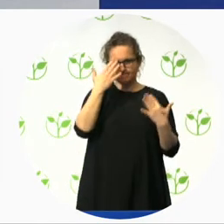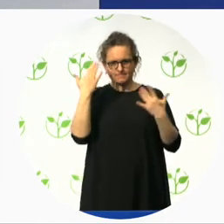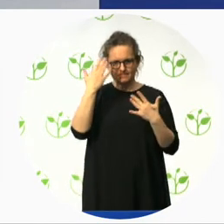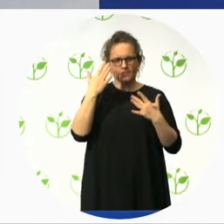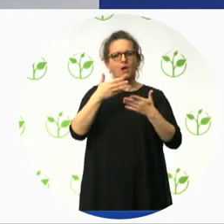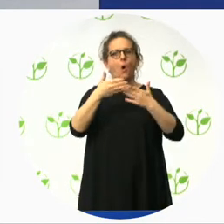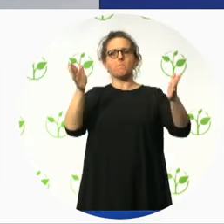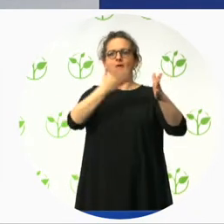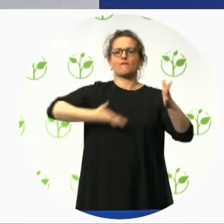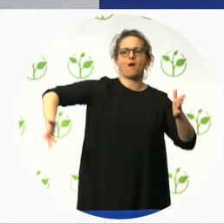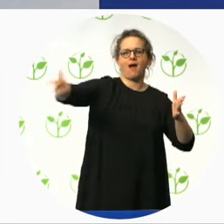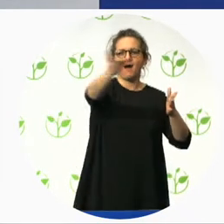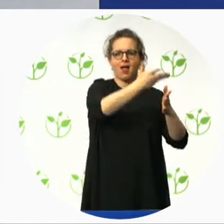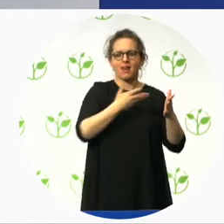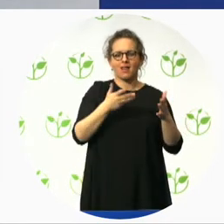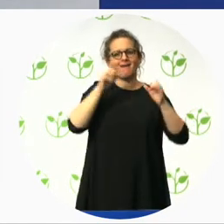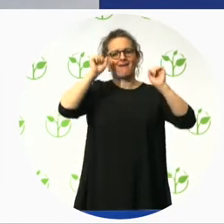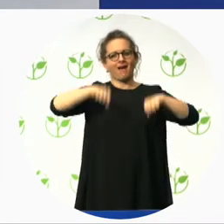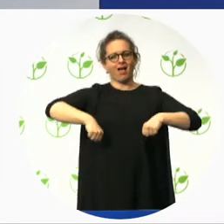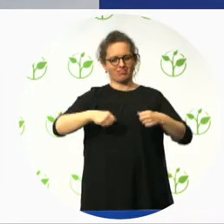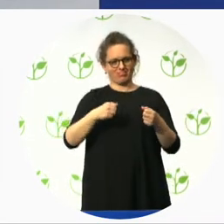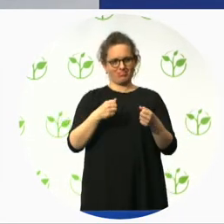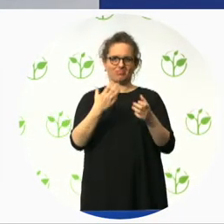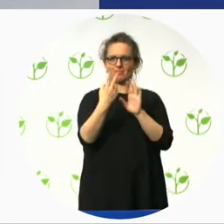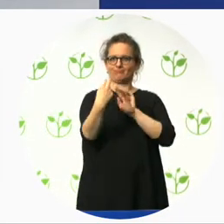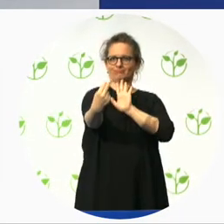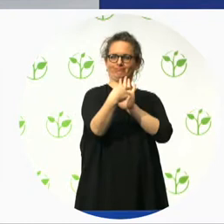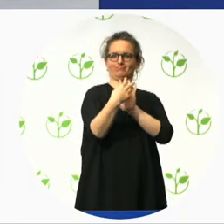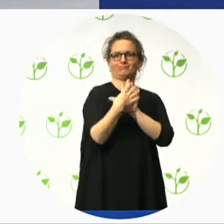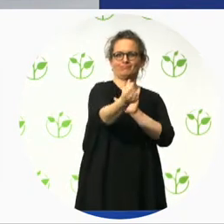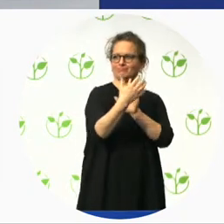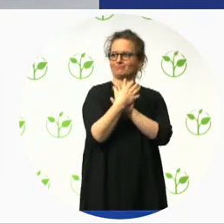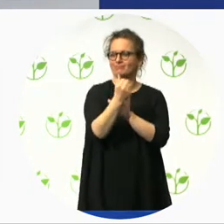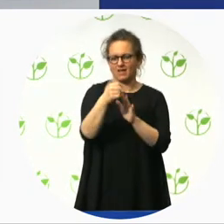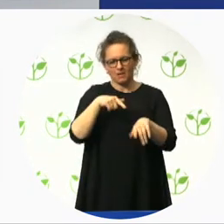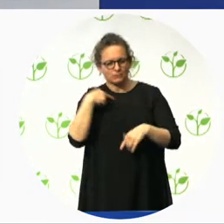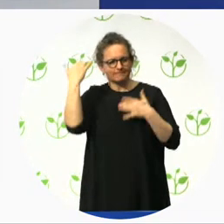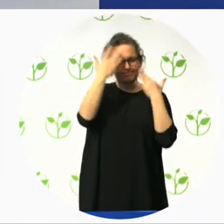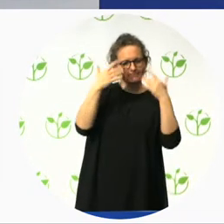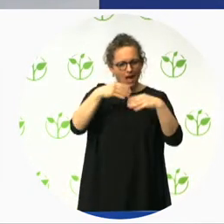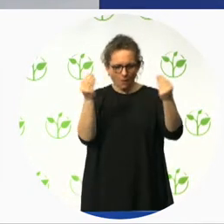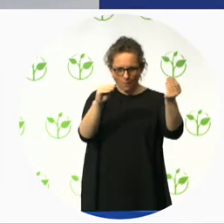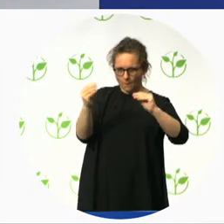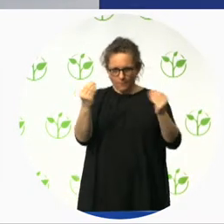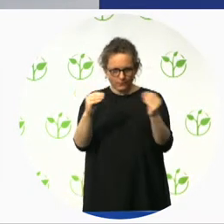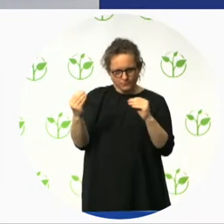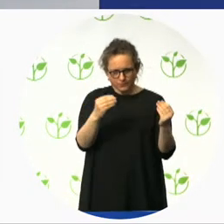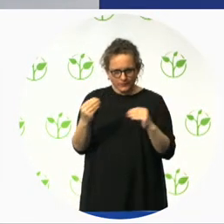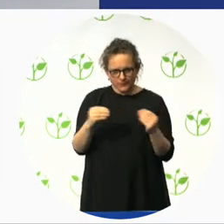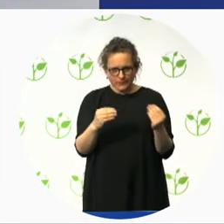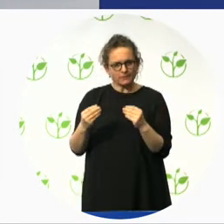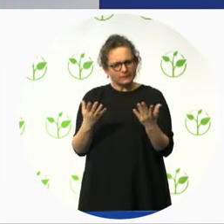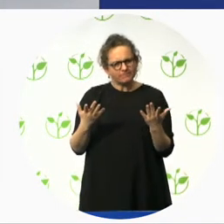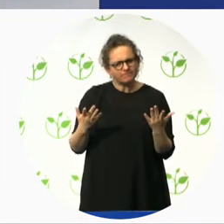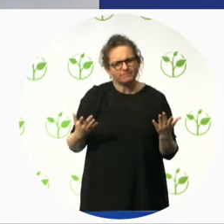basis of the online course developed through the same funding program that trains professionals on the requirements of accessibility for